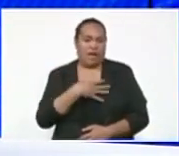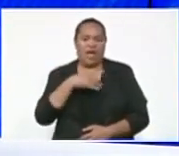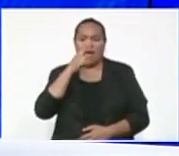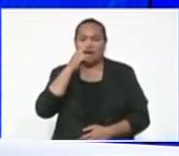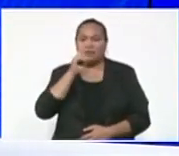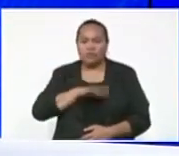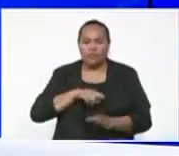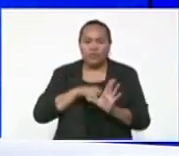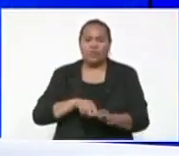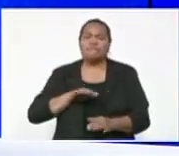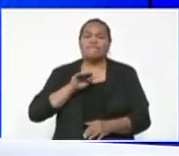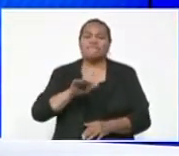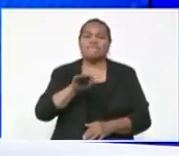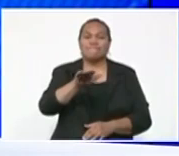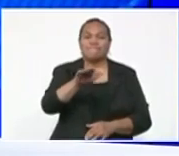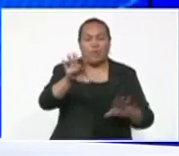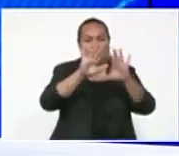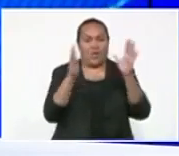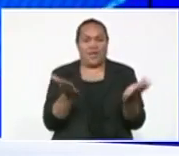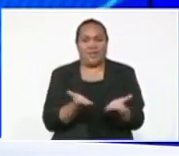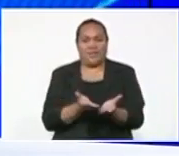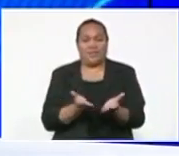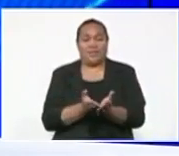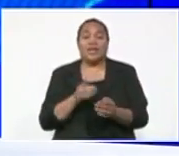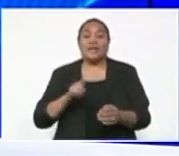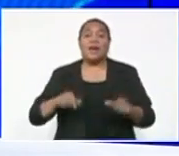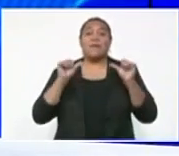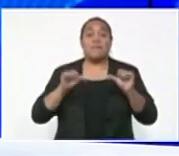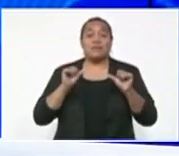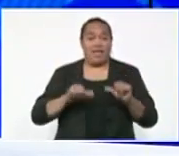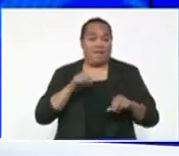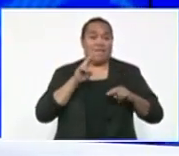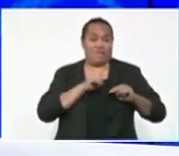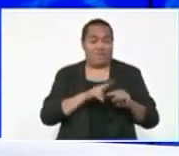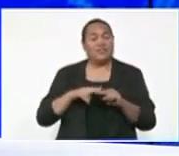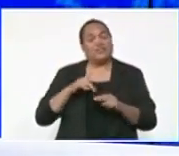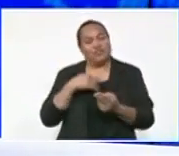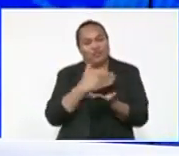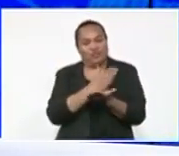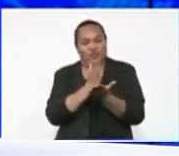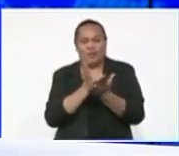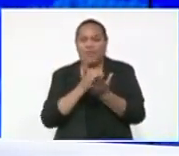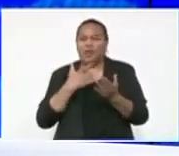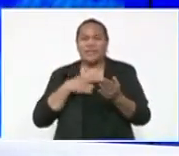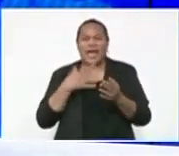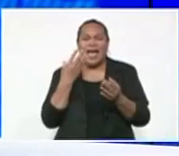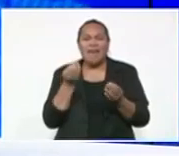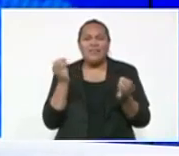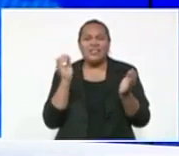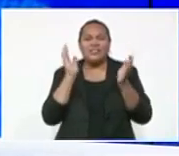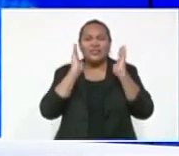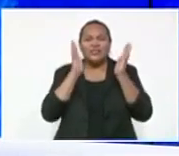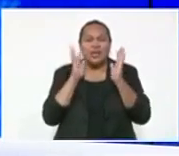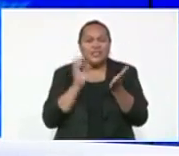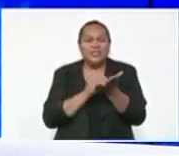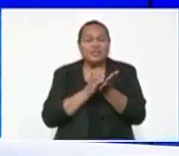across the world. President Rata William McCutton Iberis shared this during the commemoration and Thanksgiving service for the life of the